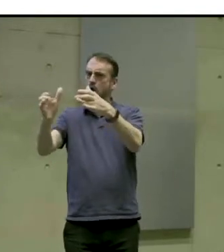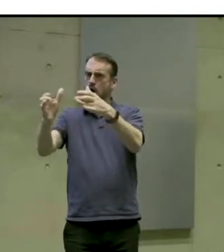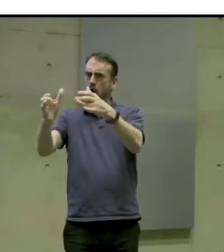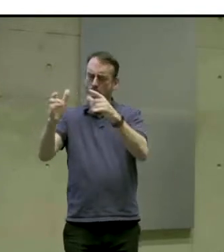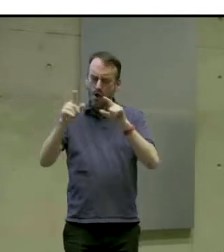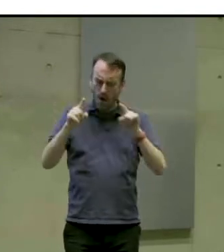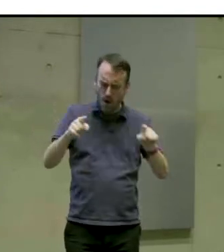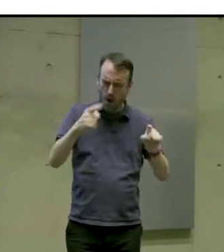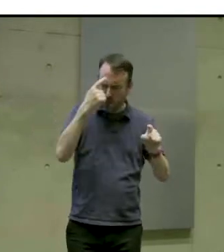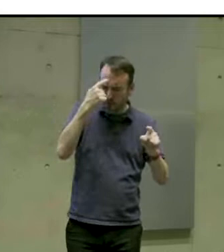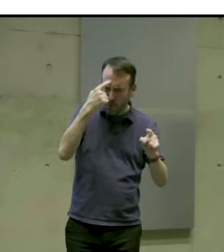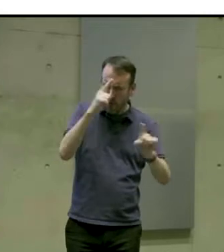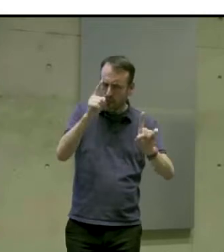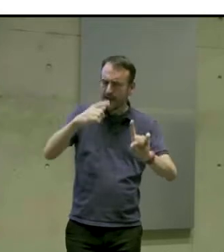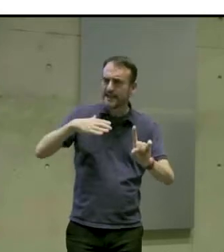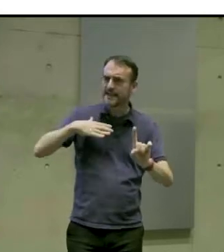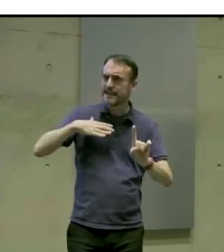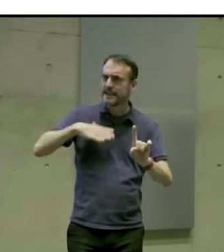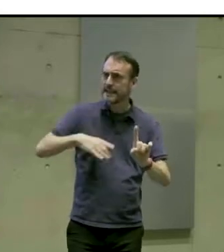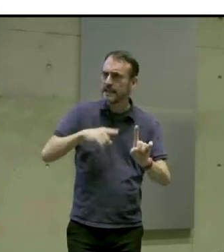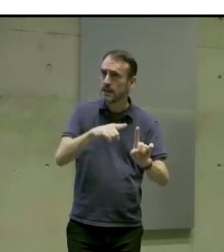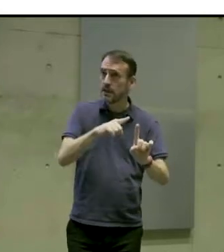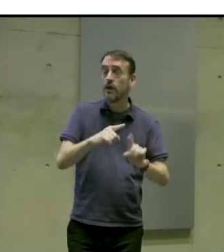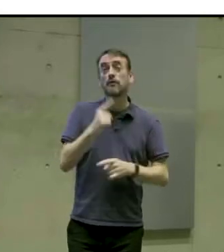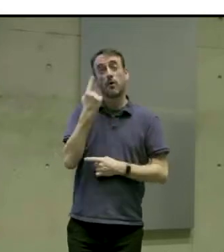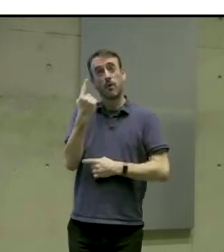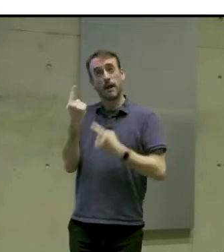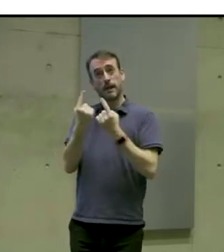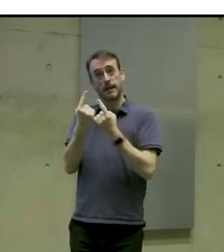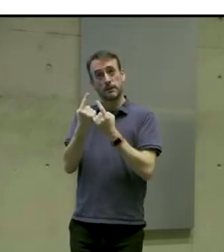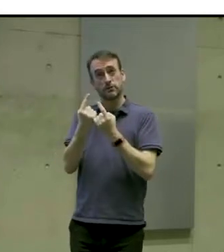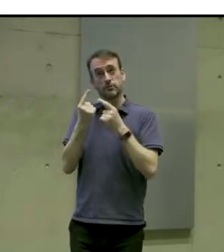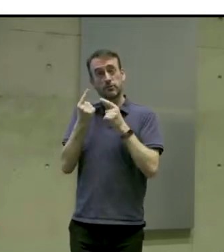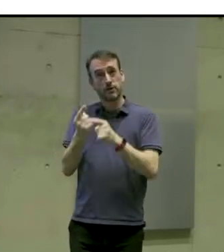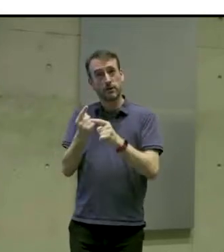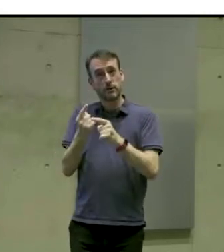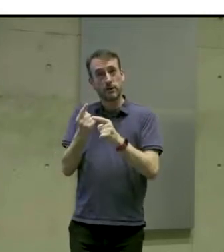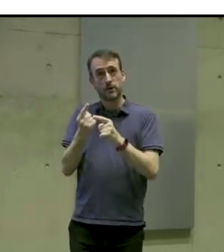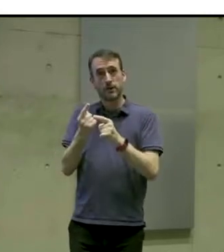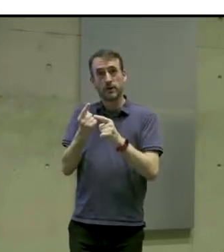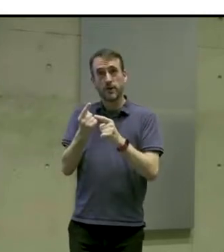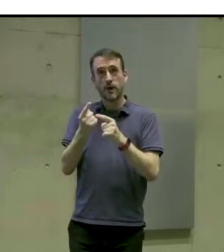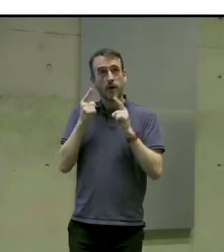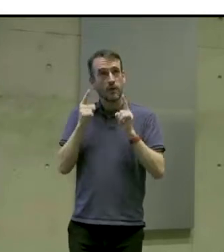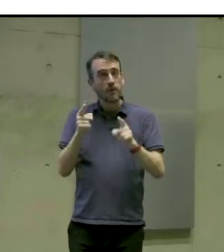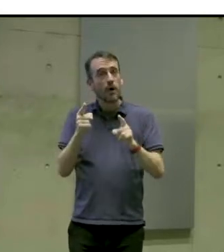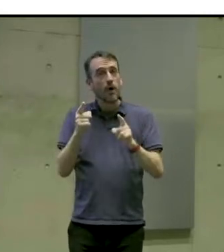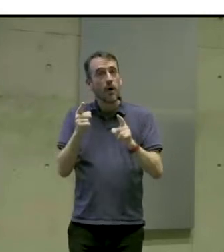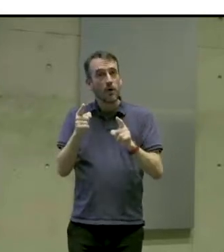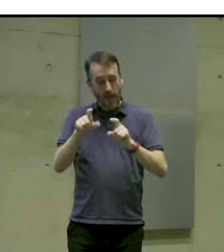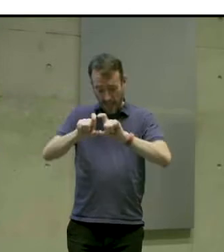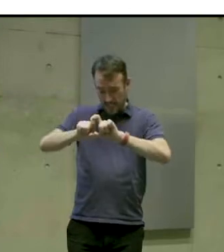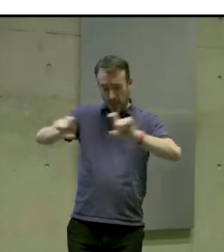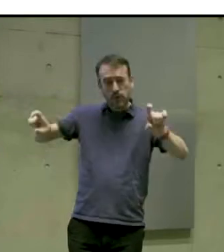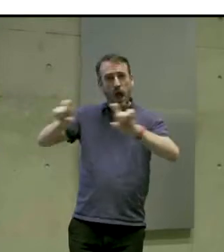and one of the features that we added was this sort of heavy customization of subtitles.